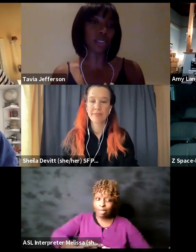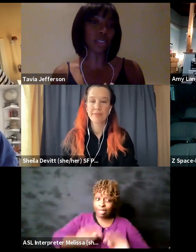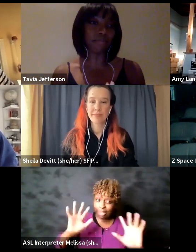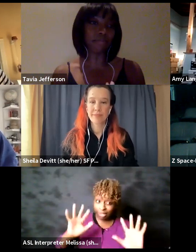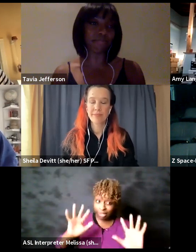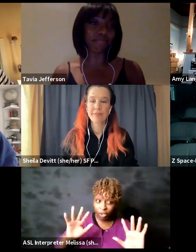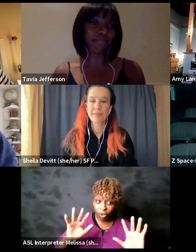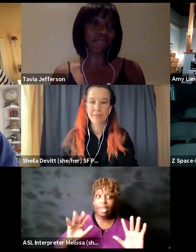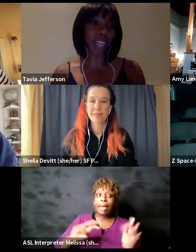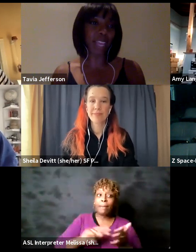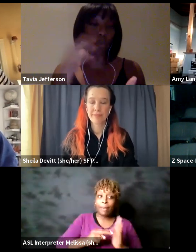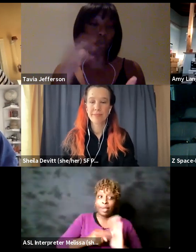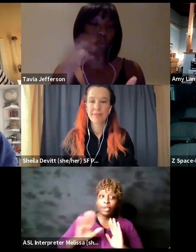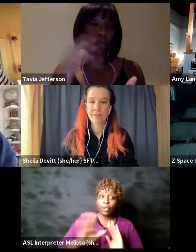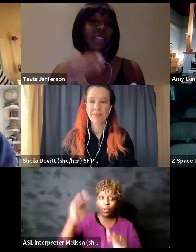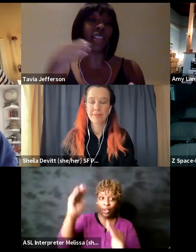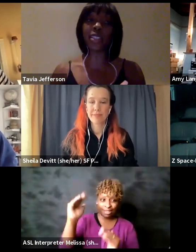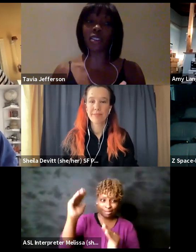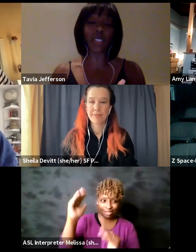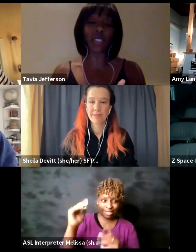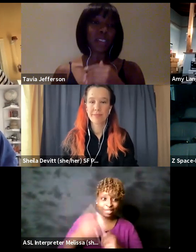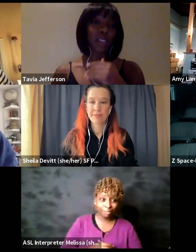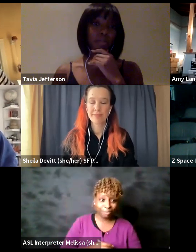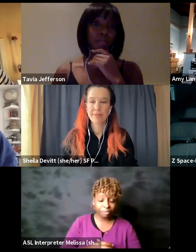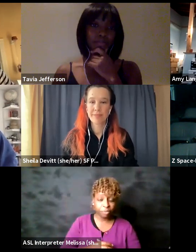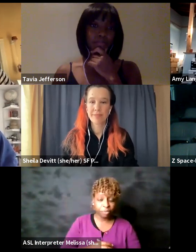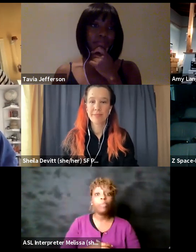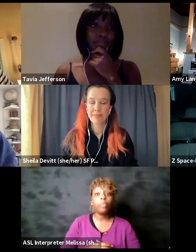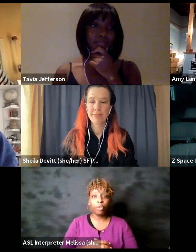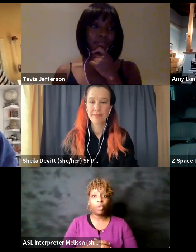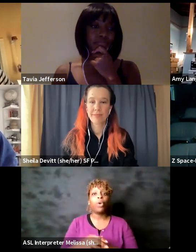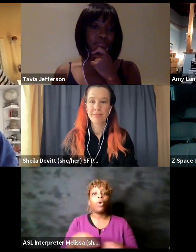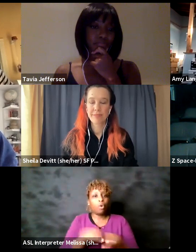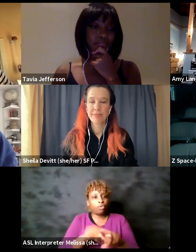within your space and reinforcing that as often as possible